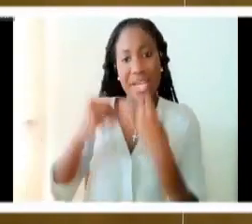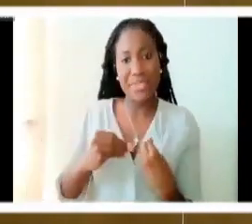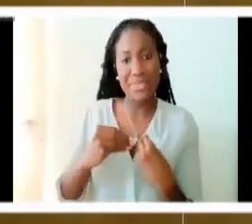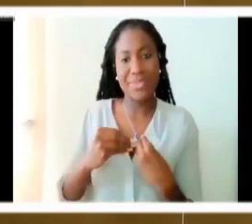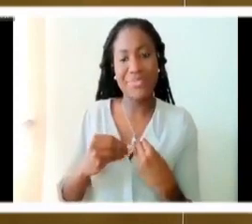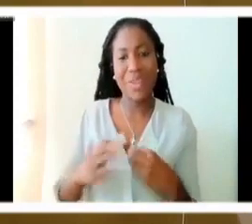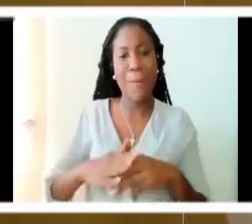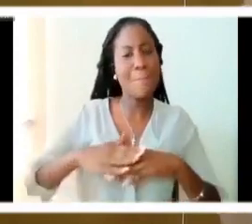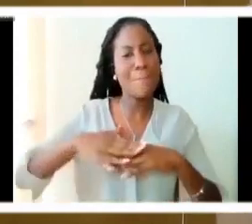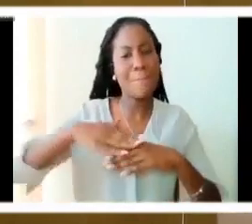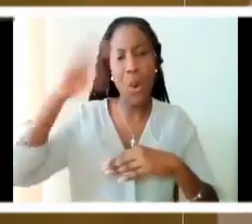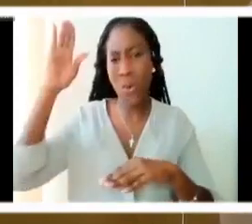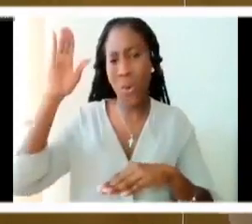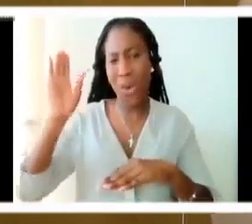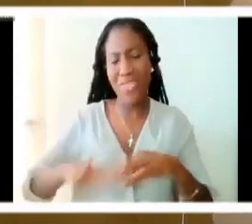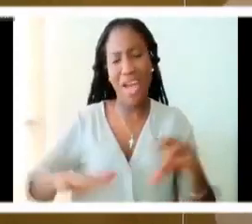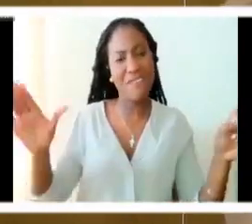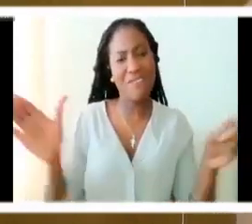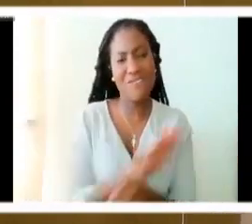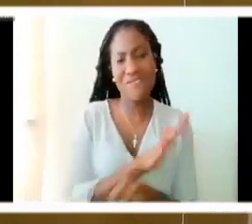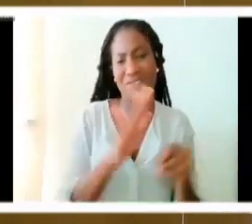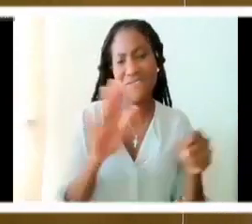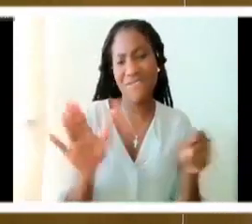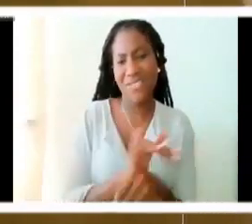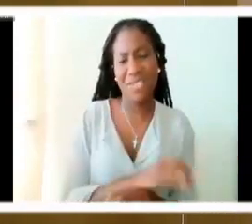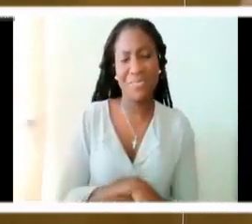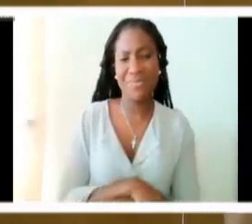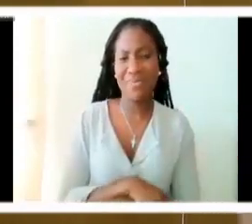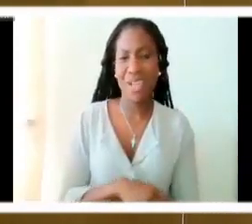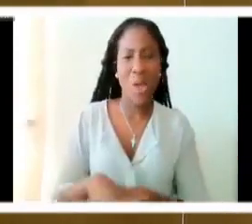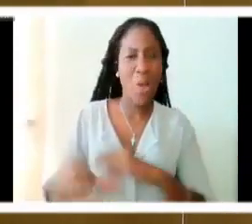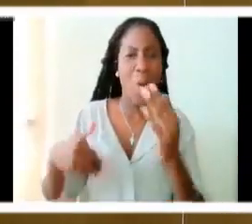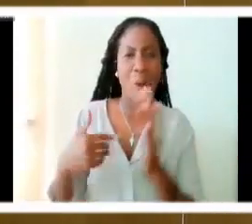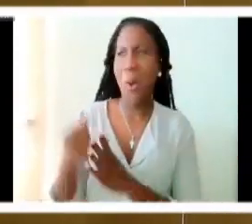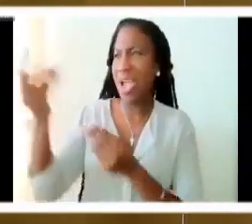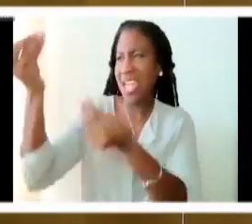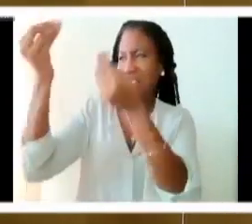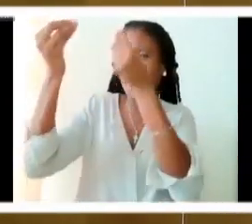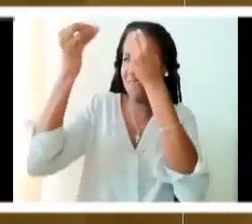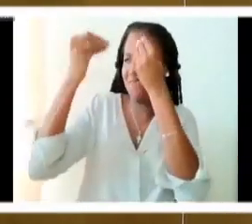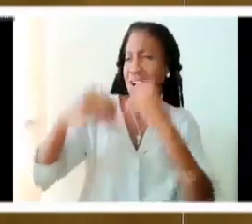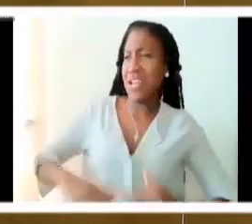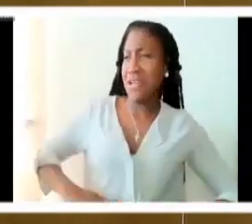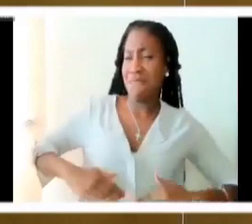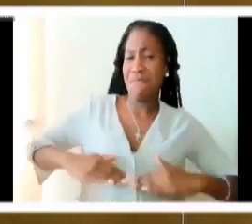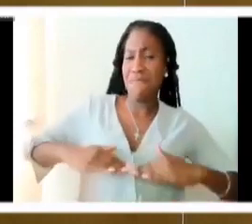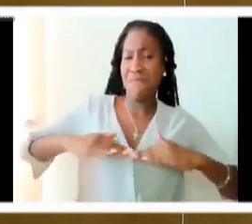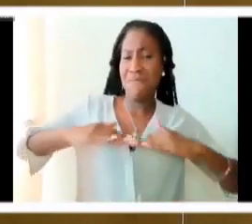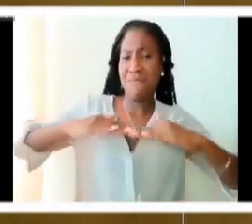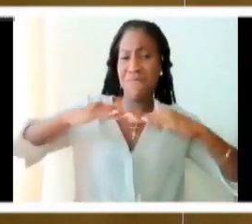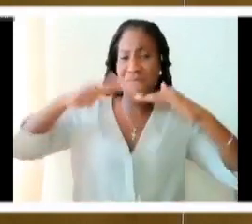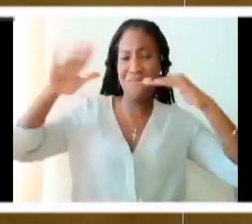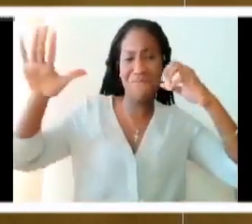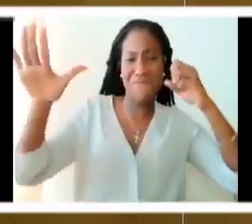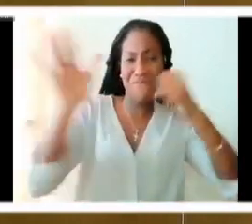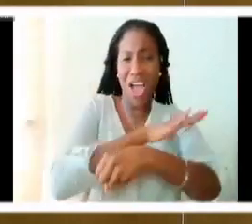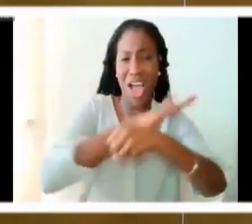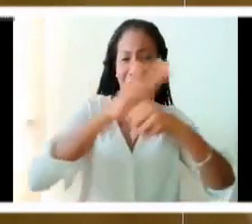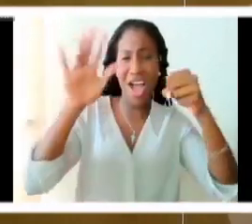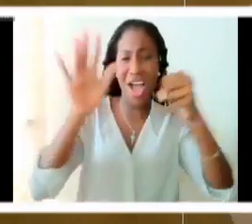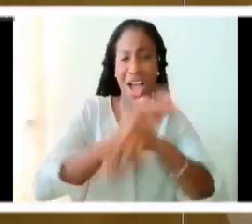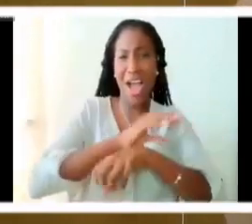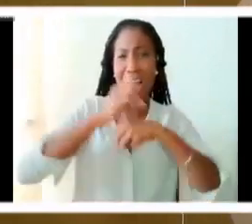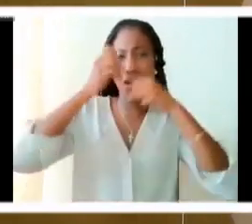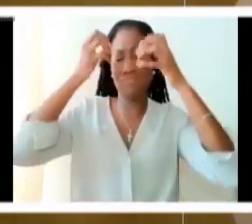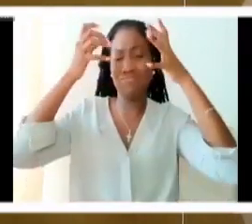we have more than enough because what we give will be filled to overflowing and and what we give will be paltry in comparison to what